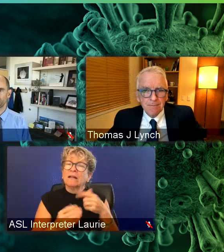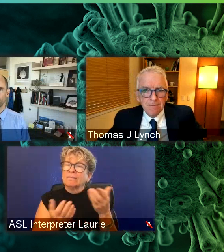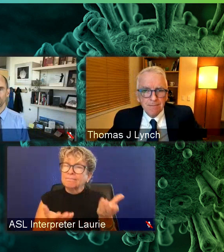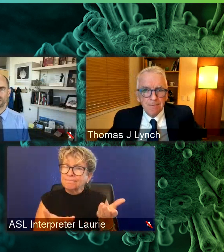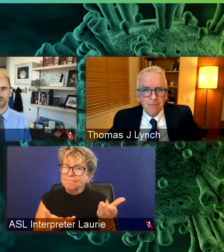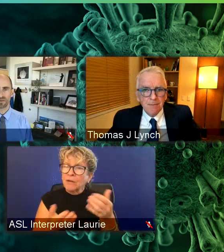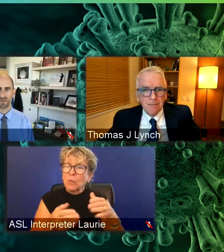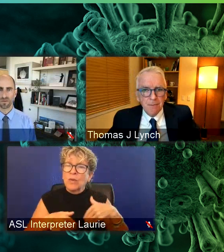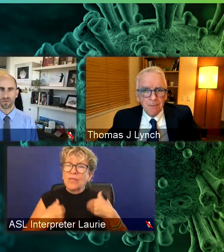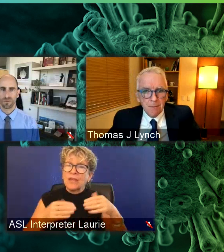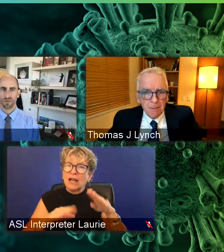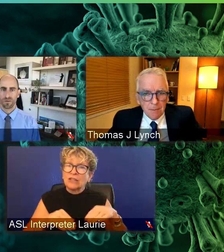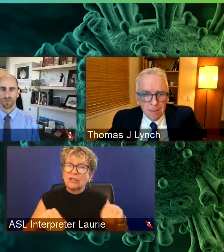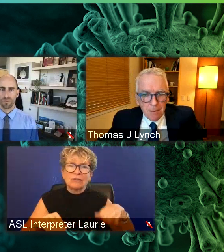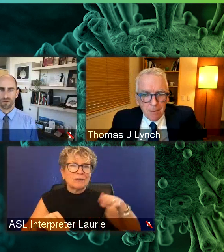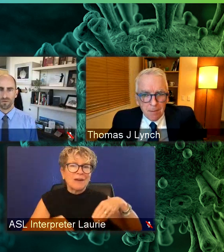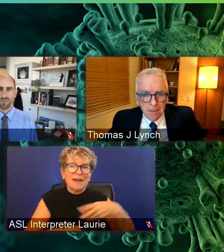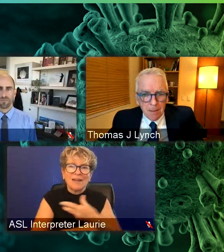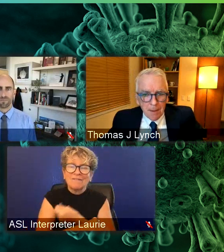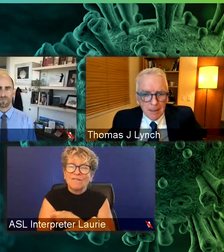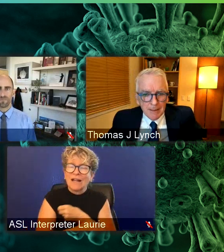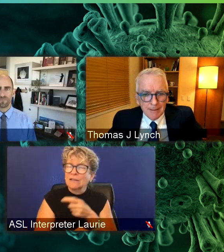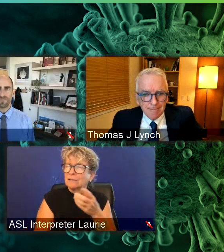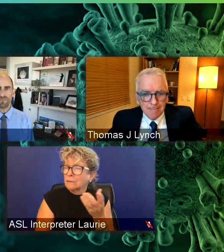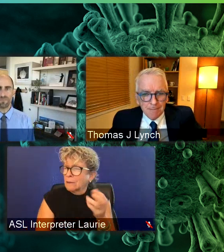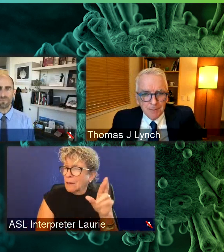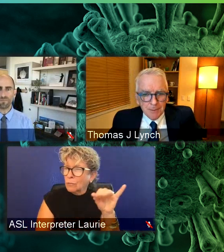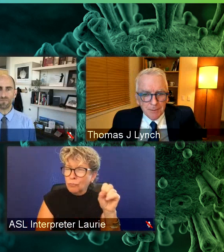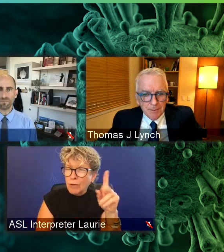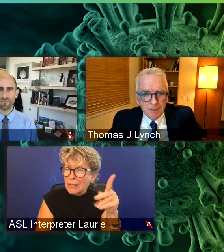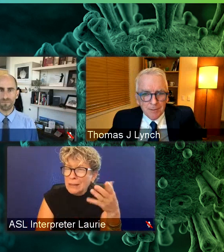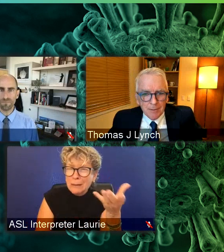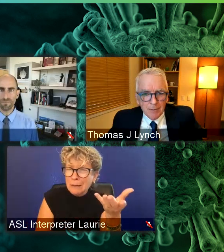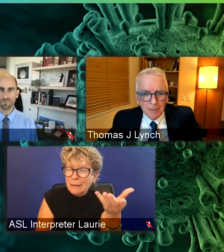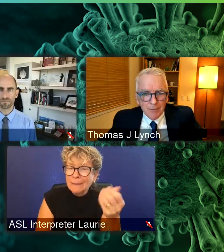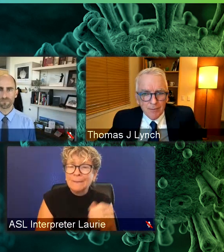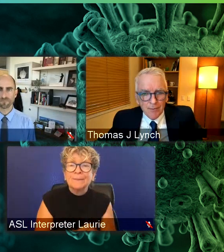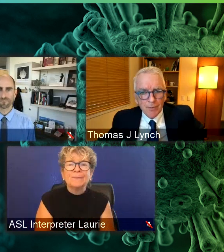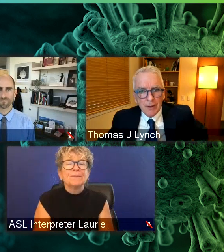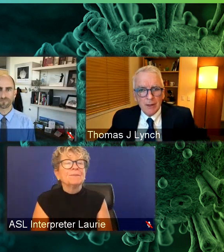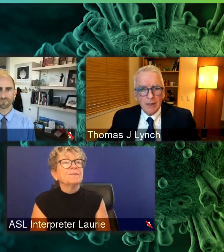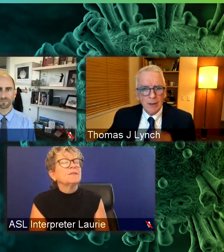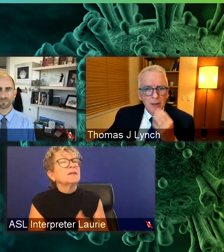Yeah, I mean, I think that's a good question.